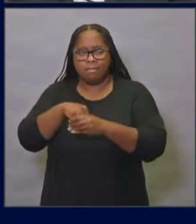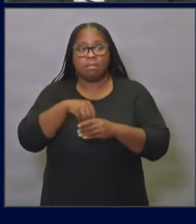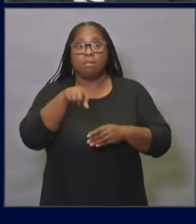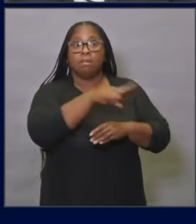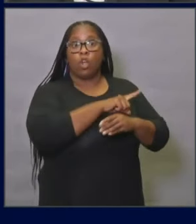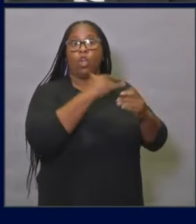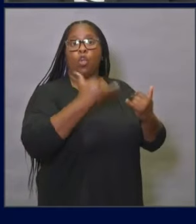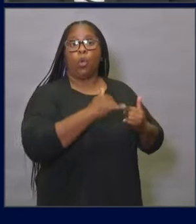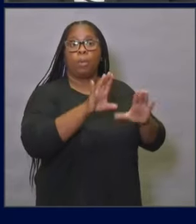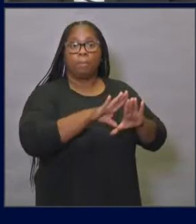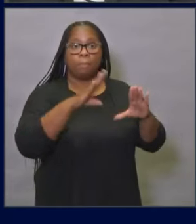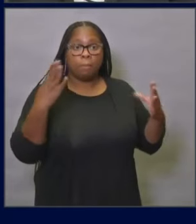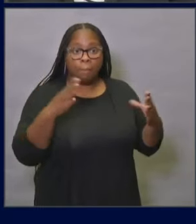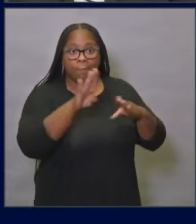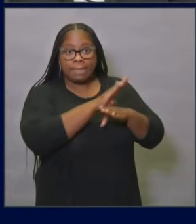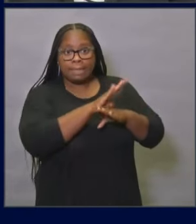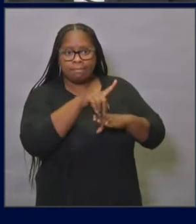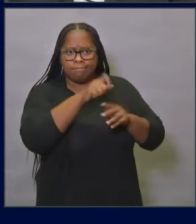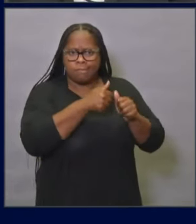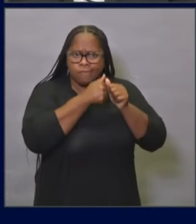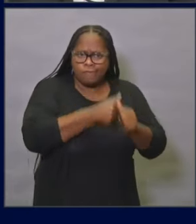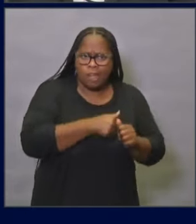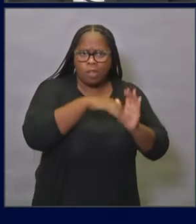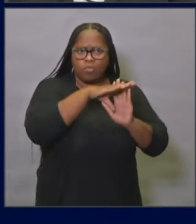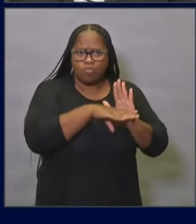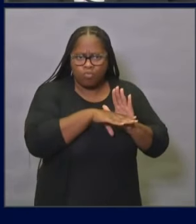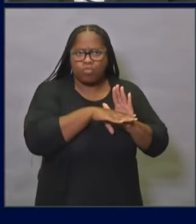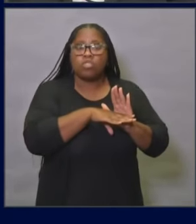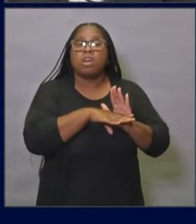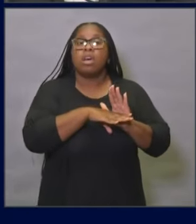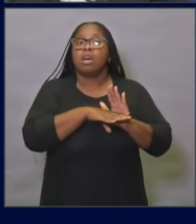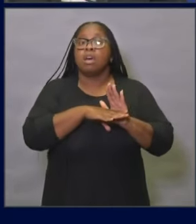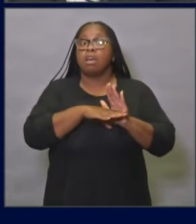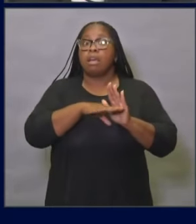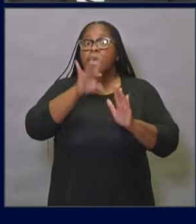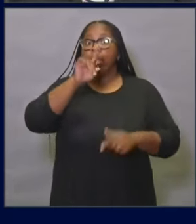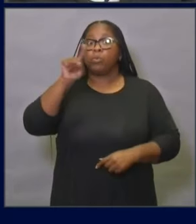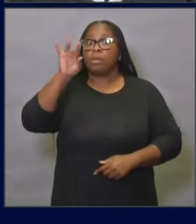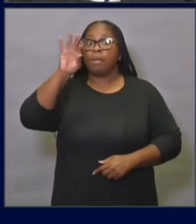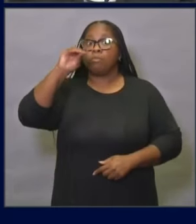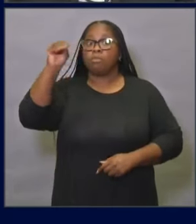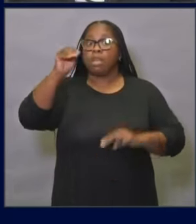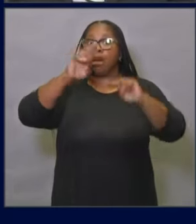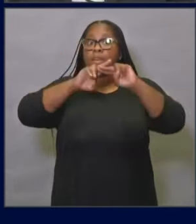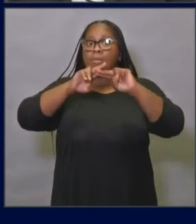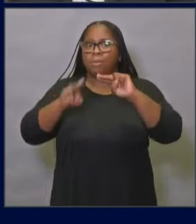we saw this rate return to the levels we saw in early June. Let's go to the next slide.